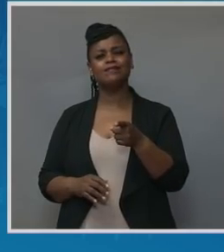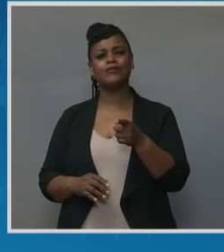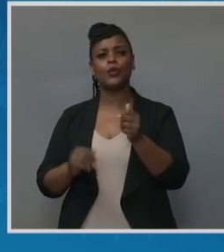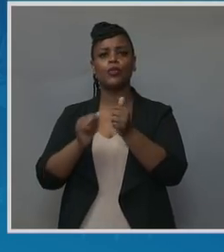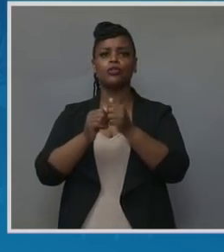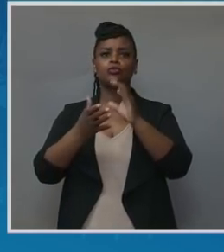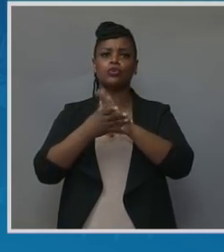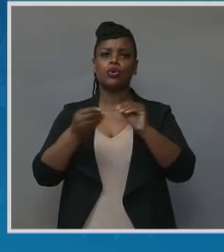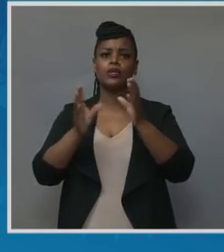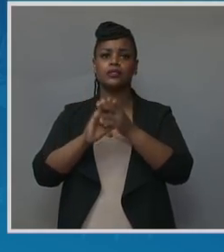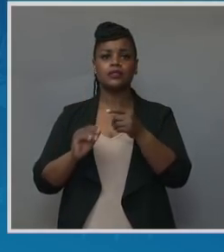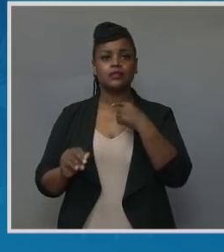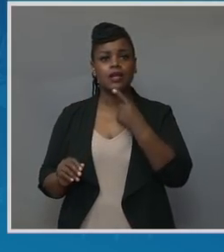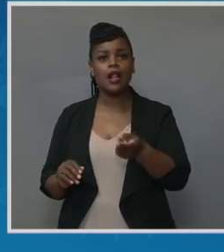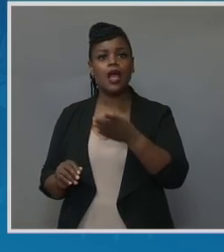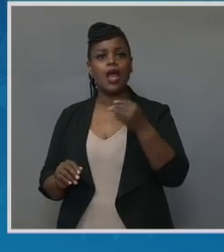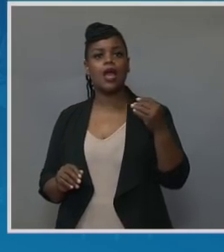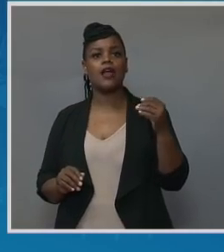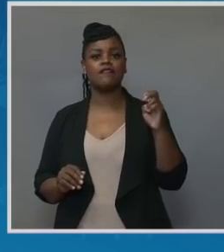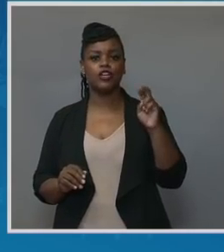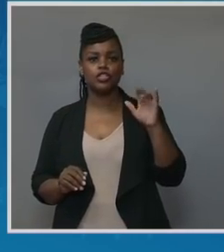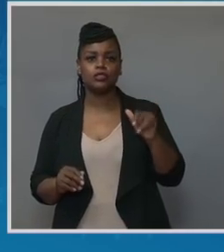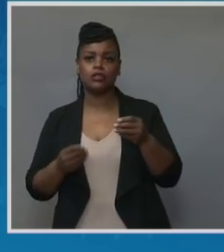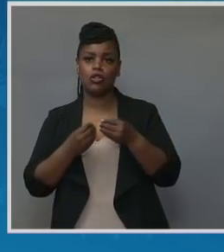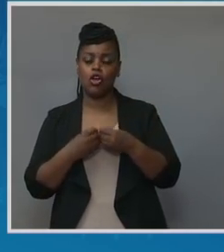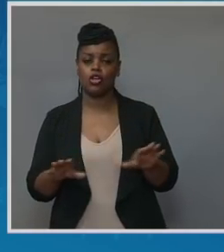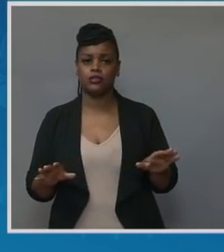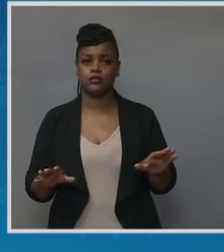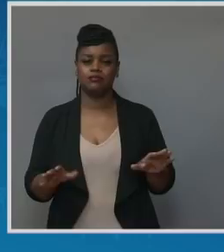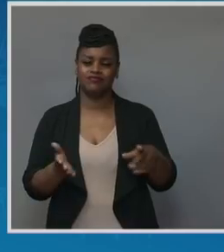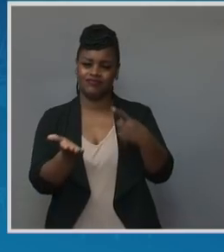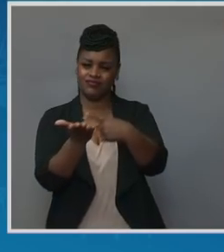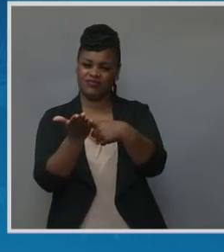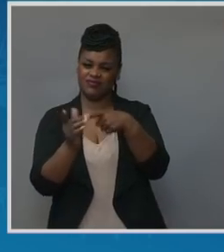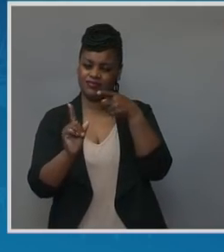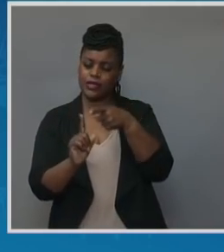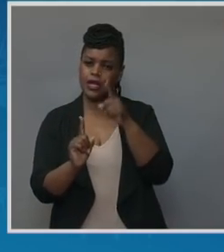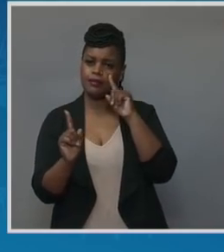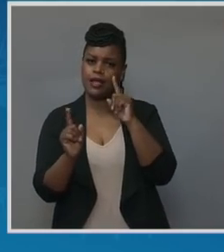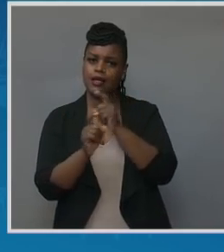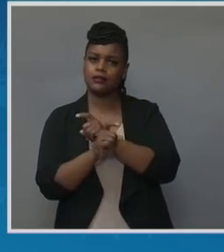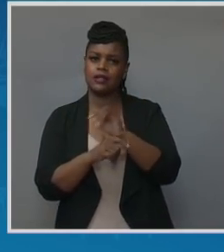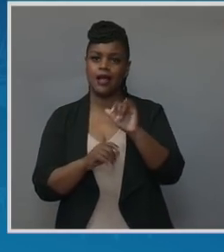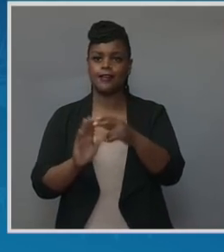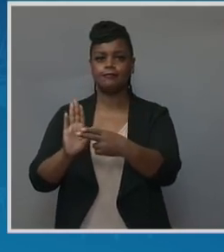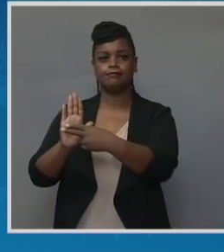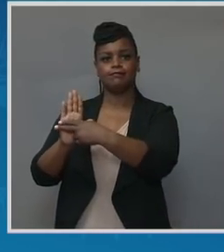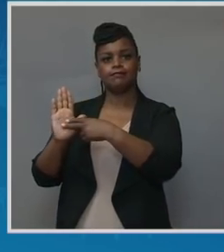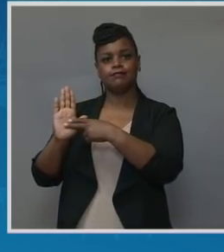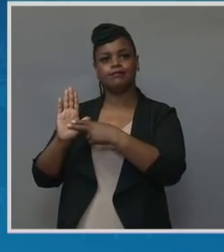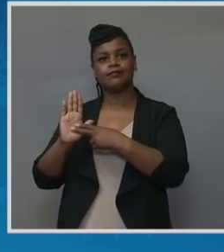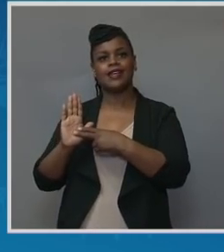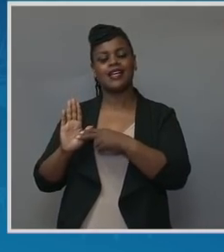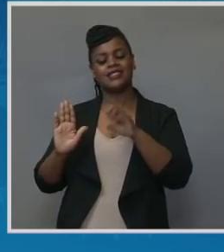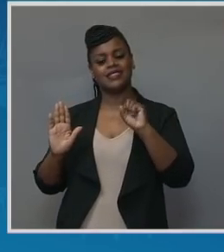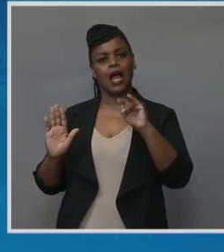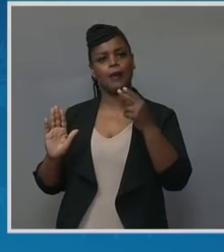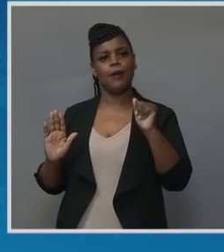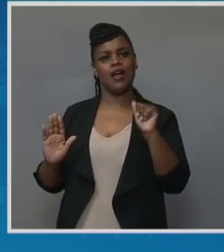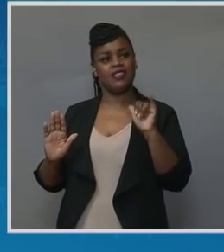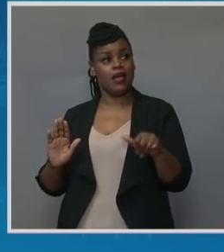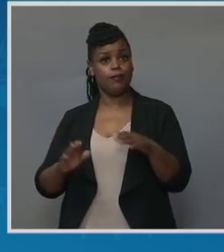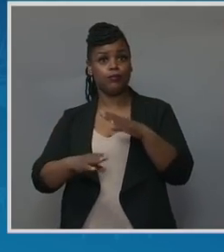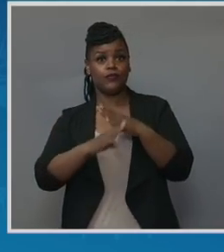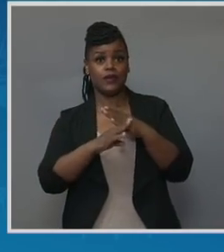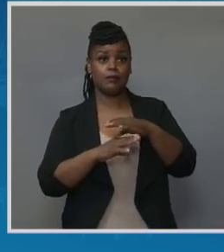infertility complications. The stigma and shame that comes with sharing lost stories prevent Black women from achieving the